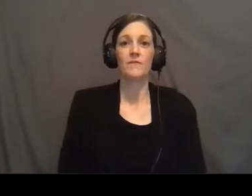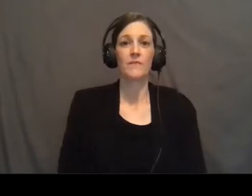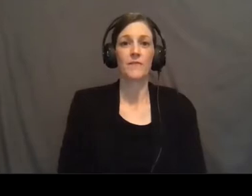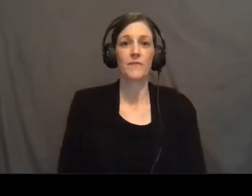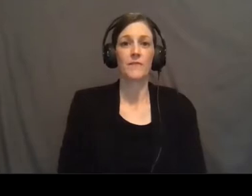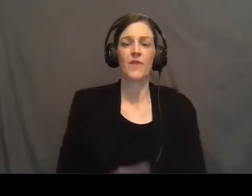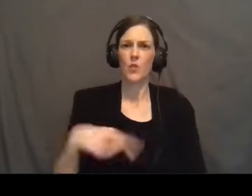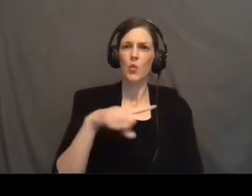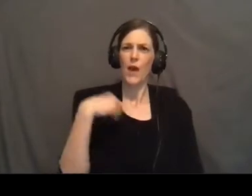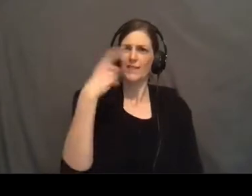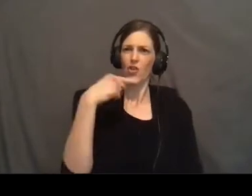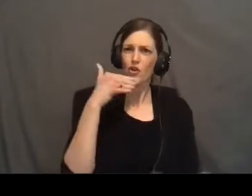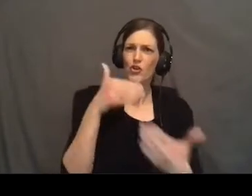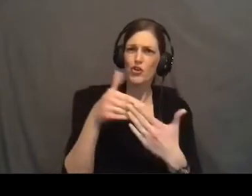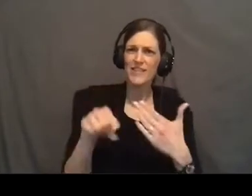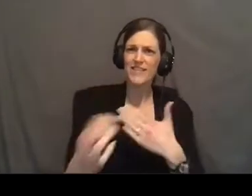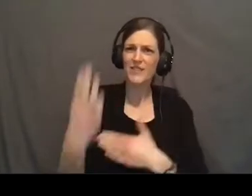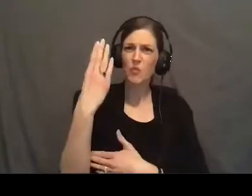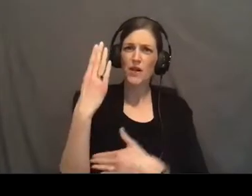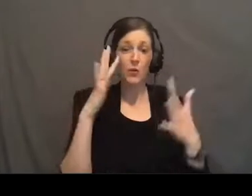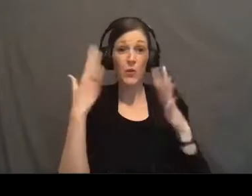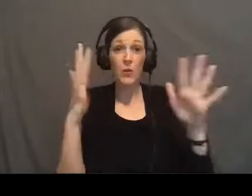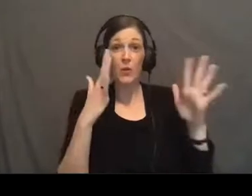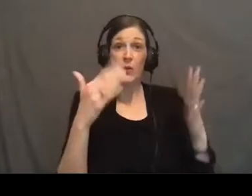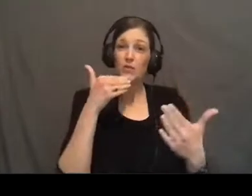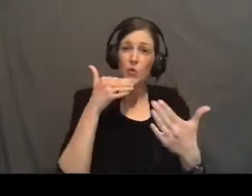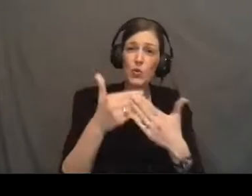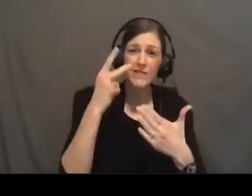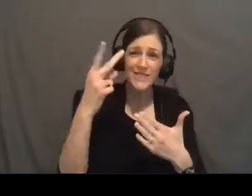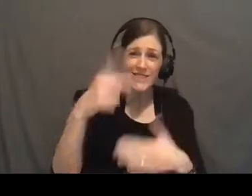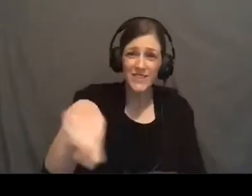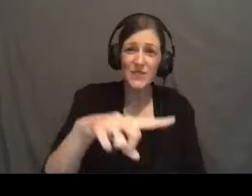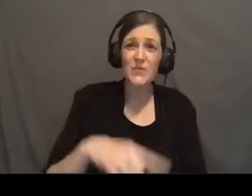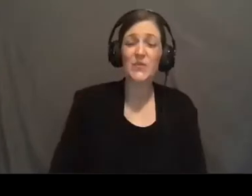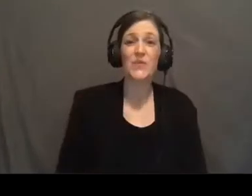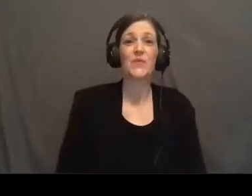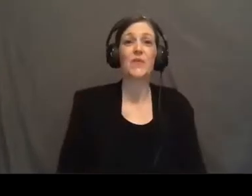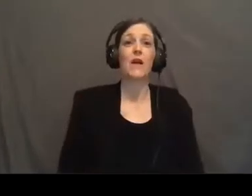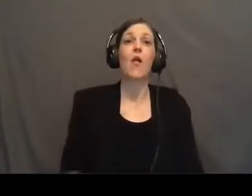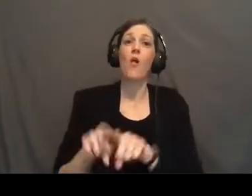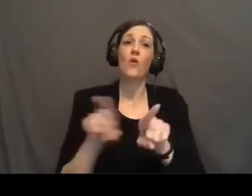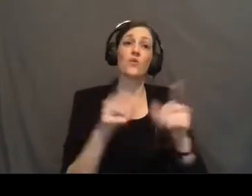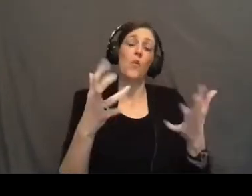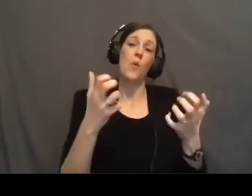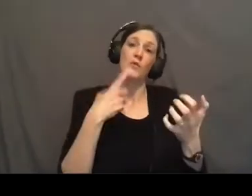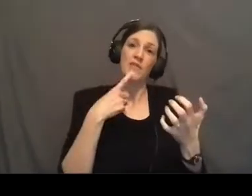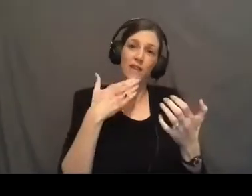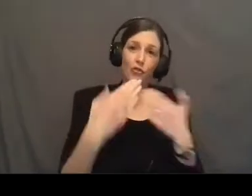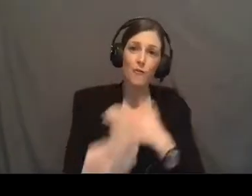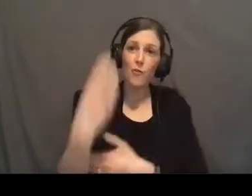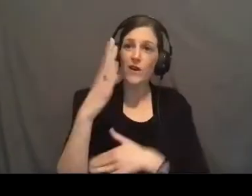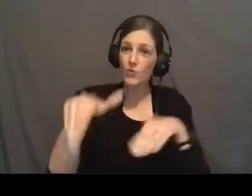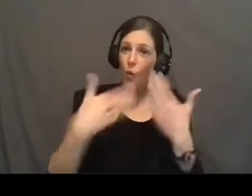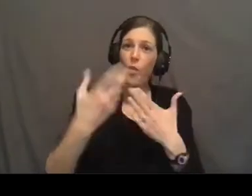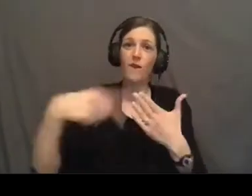You guys look good this morning. It is so good to see you. Hey, also want to say good morning to all of you